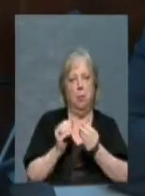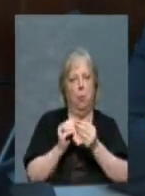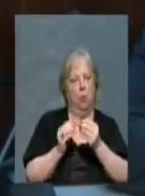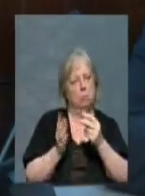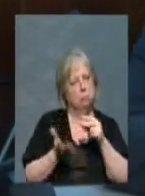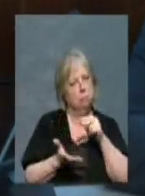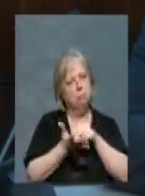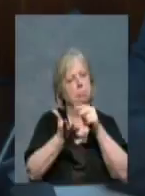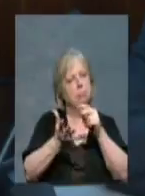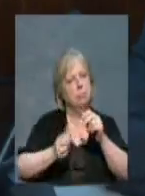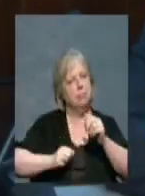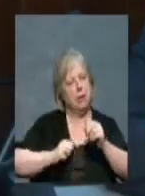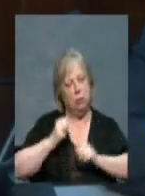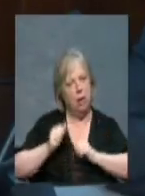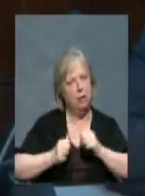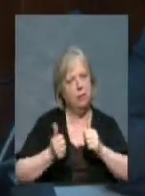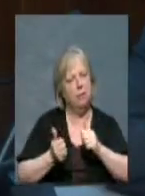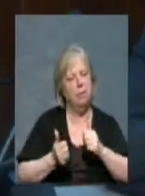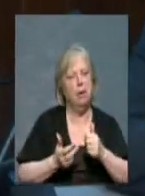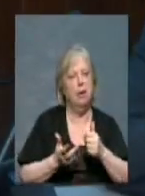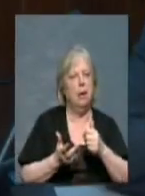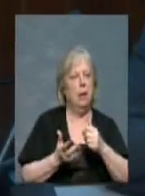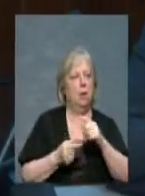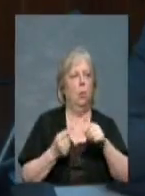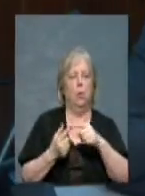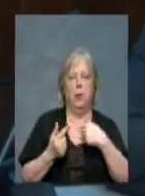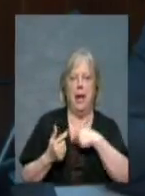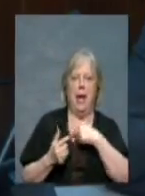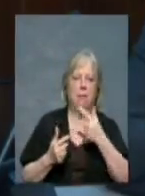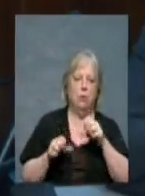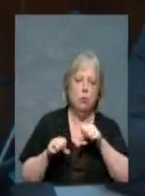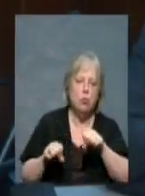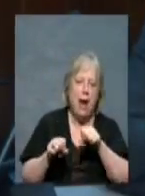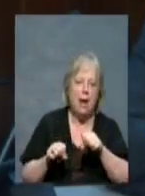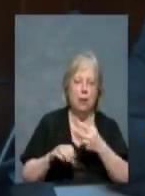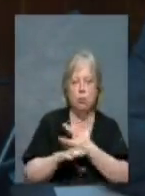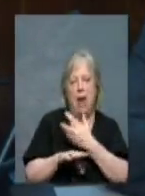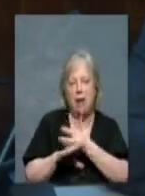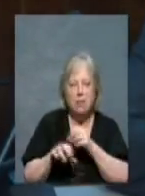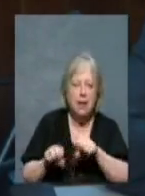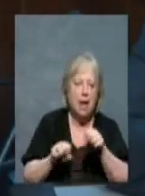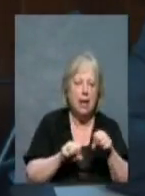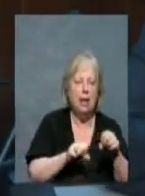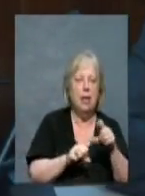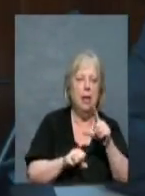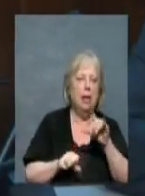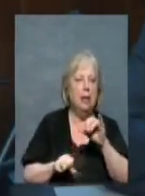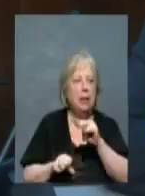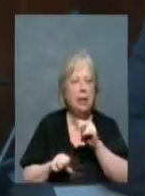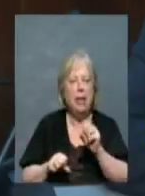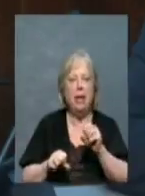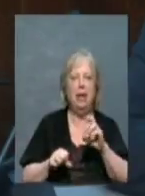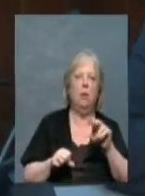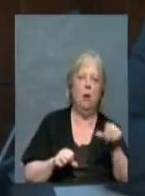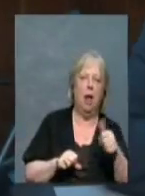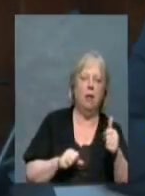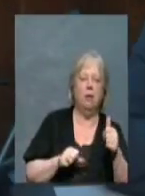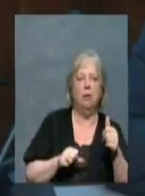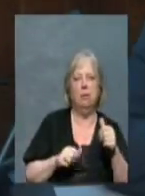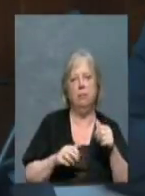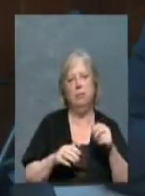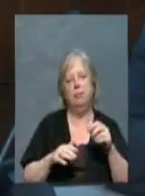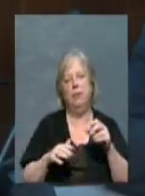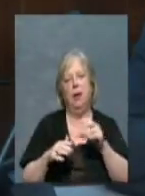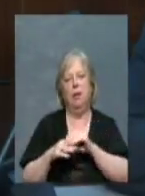have, you know, grass cutting liens, and we've got a variety of other kind of liens on these properties, we go in and try